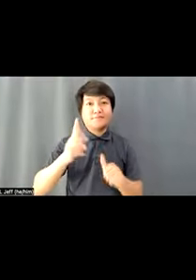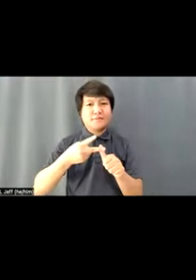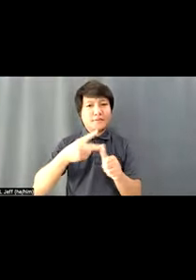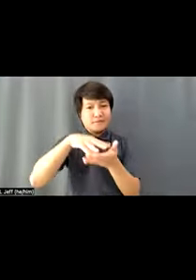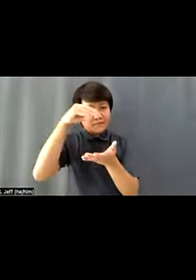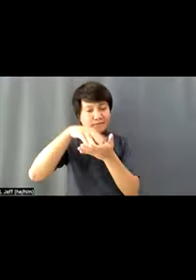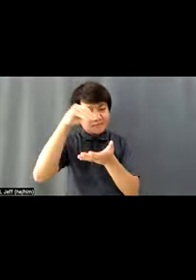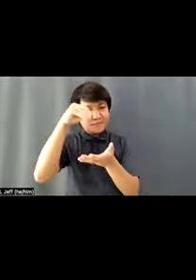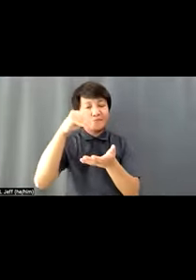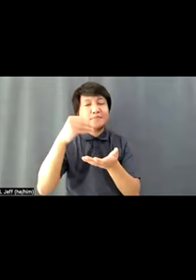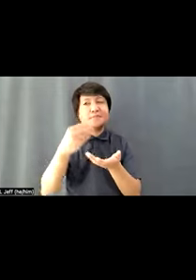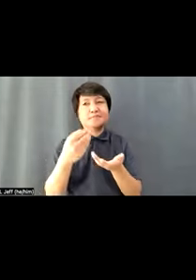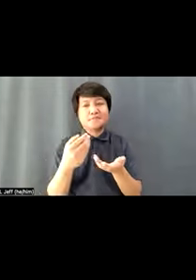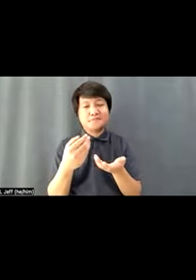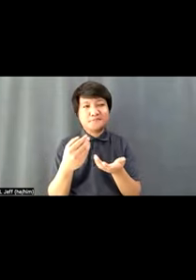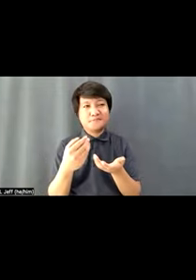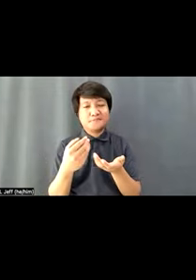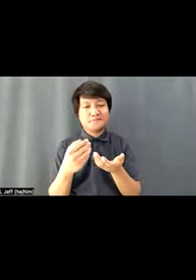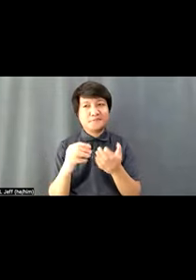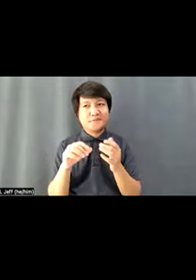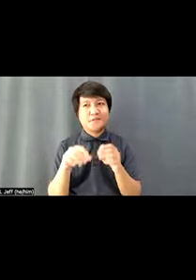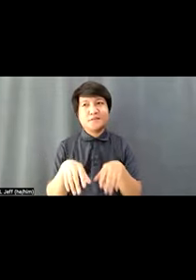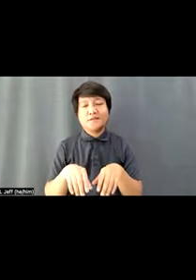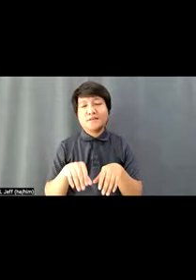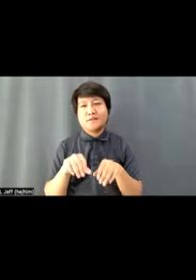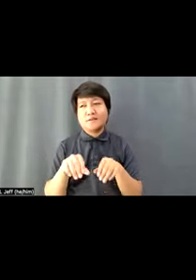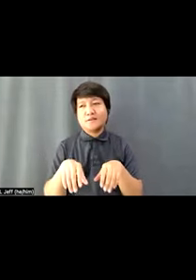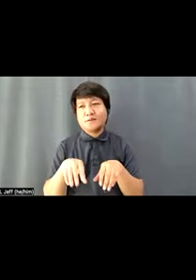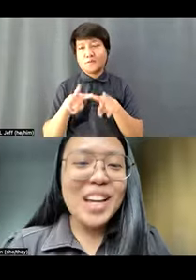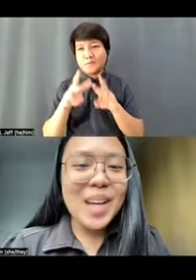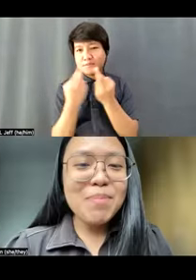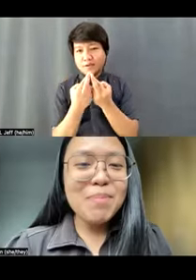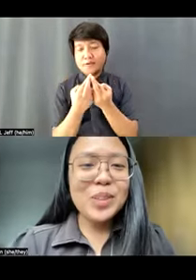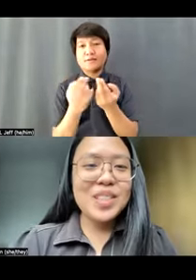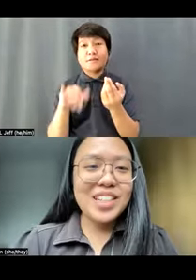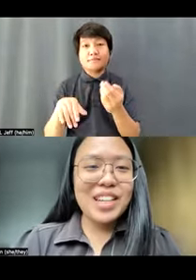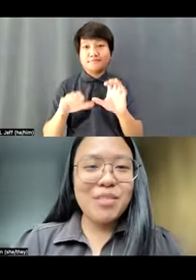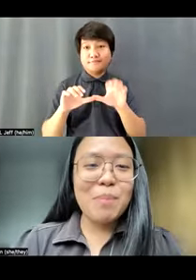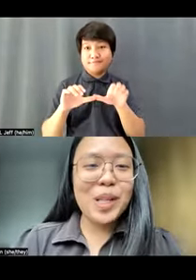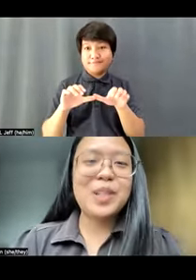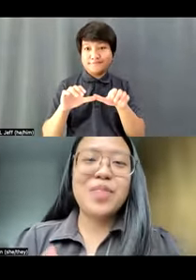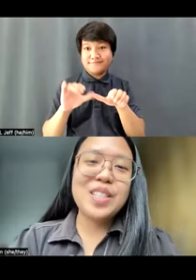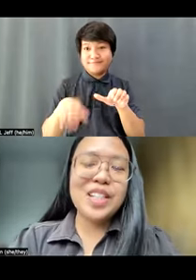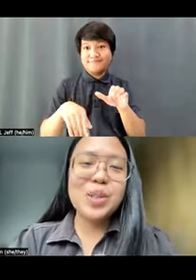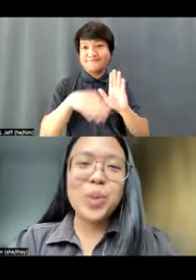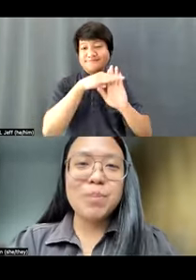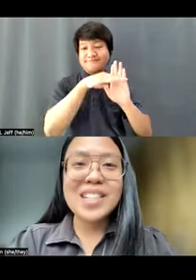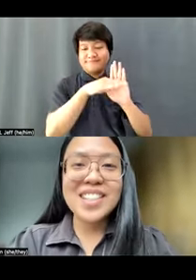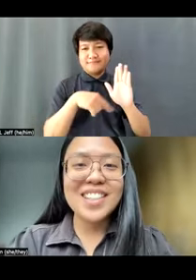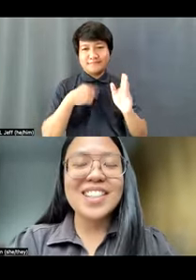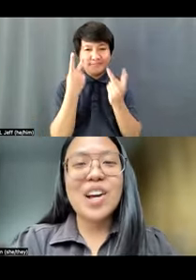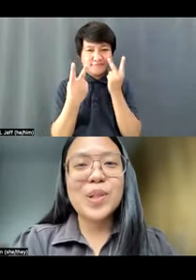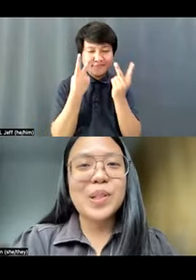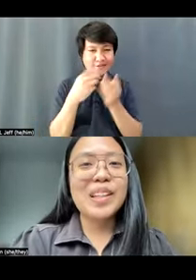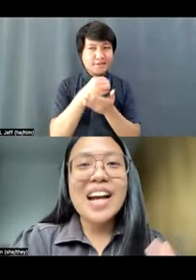on our disability learning series. I'm happy to see familiar faces who were